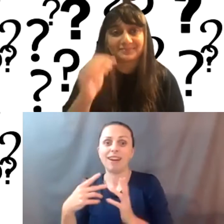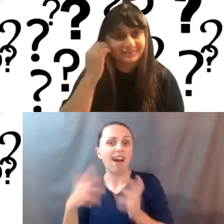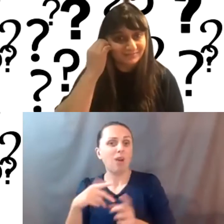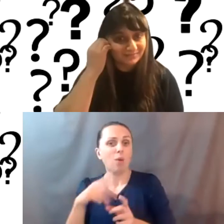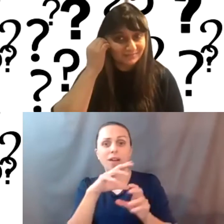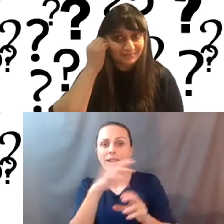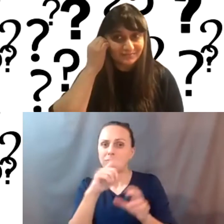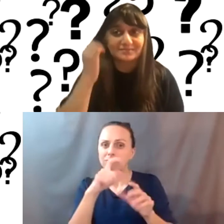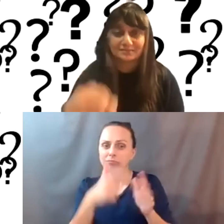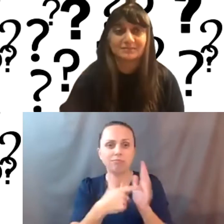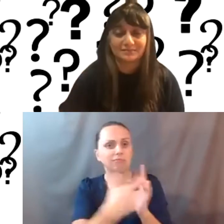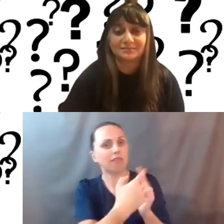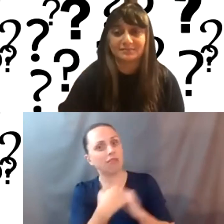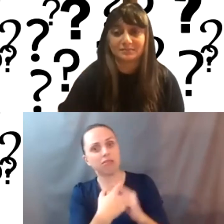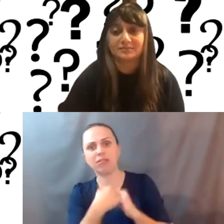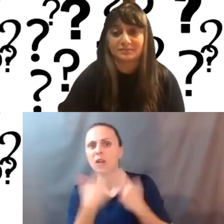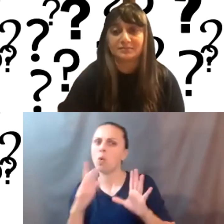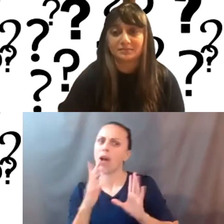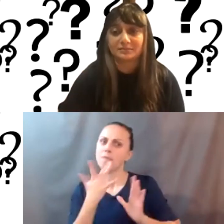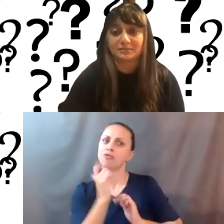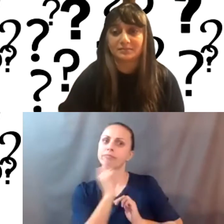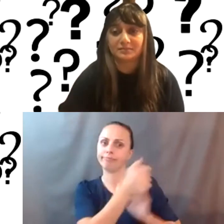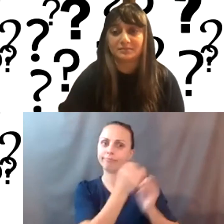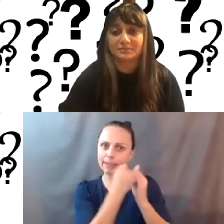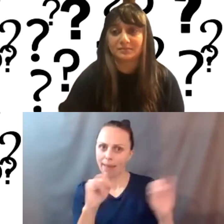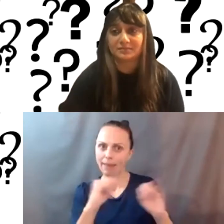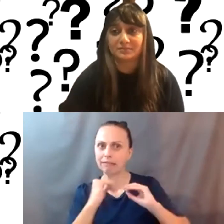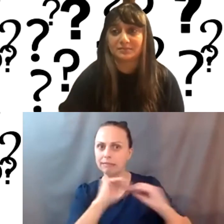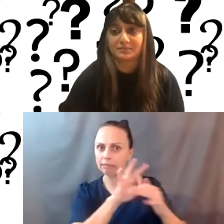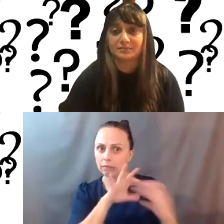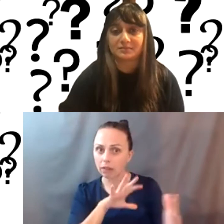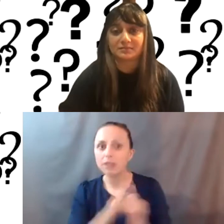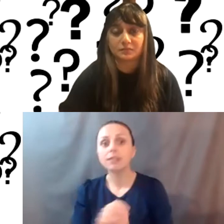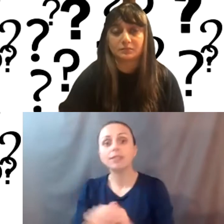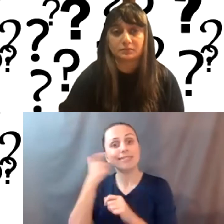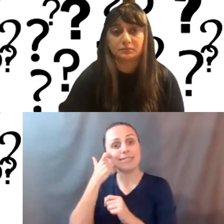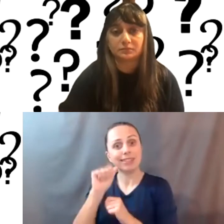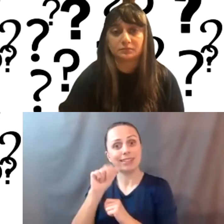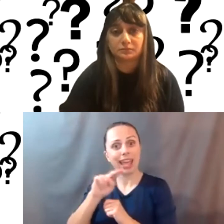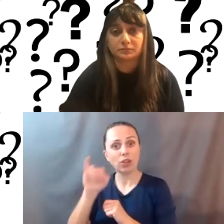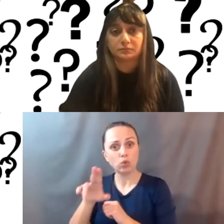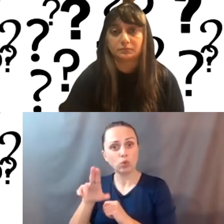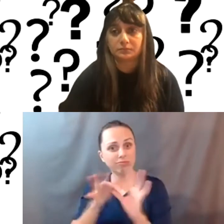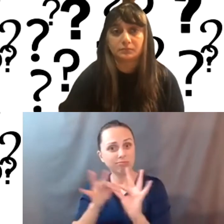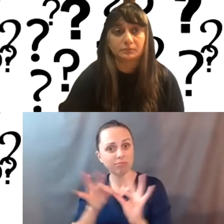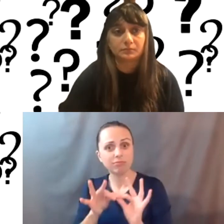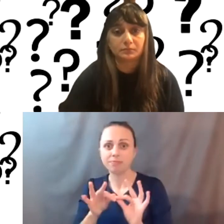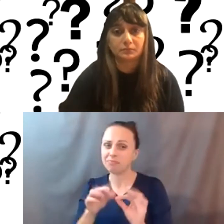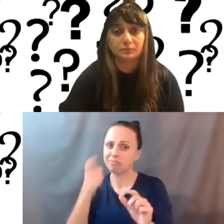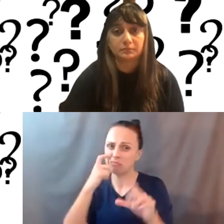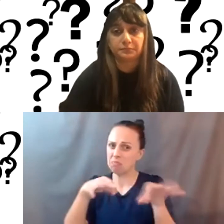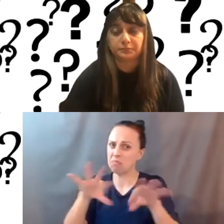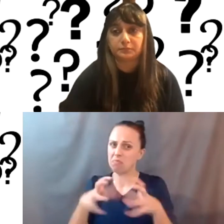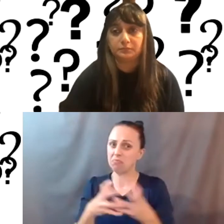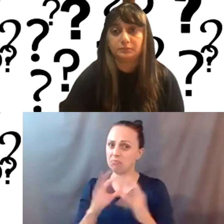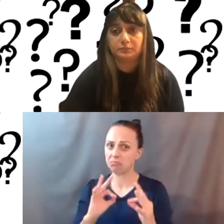organizations should try to have the same kind of aspect. And it's a great way that Angie was kind of formulated that, you know, I think that one of the